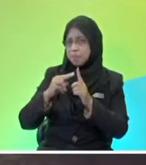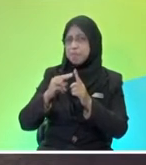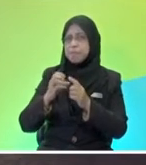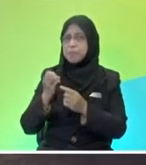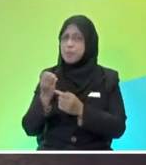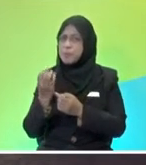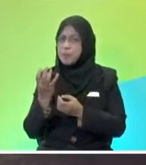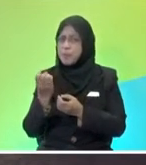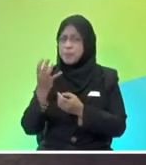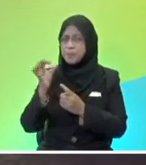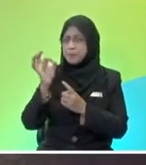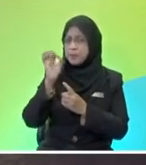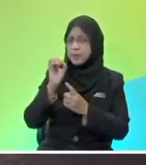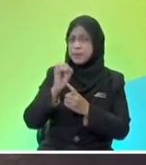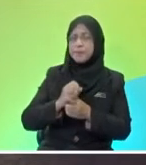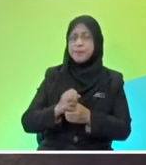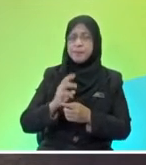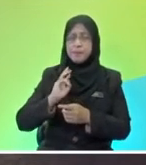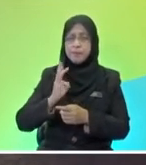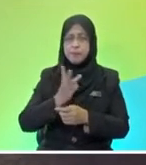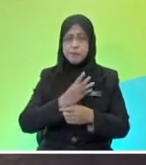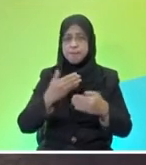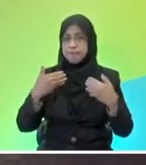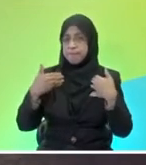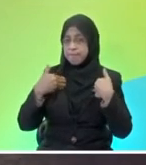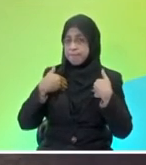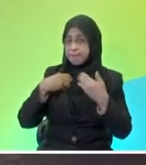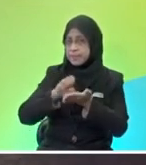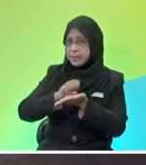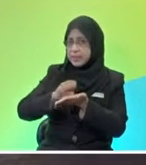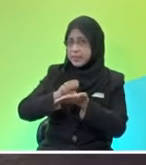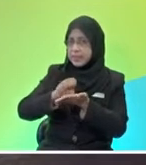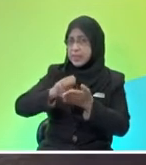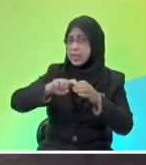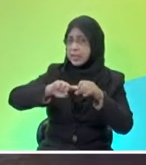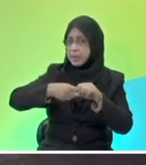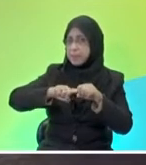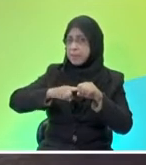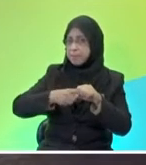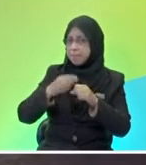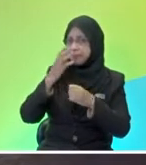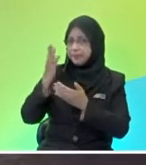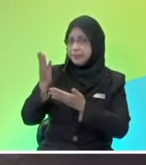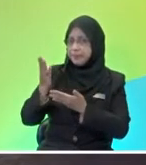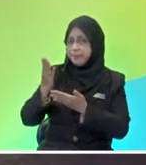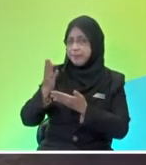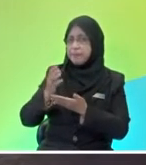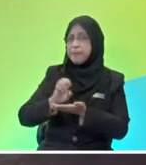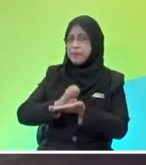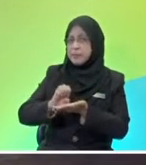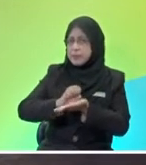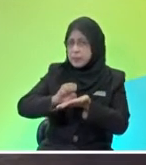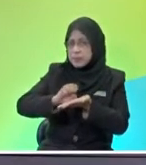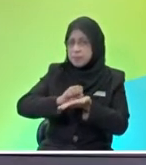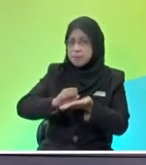slope. Okay. So, what we have here is we have an eraser and also the sharpener. So, this eraser, we are going to see which